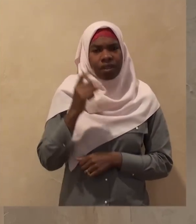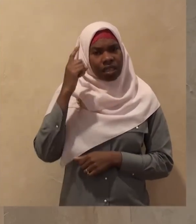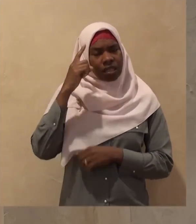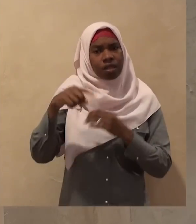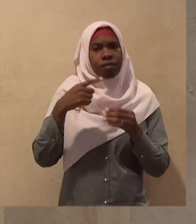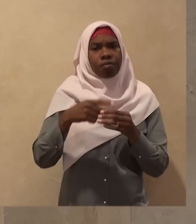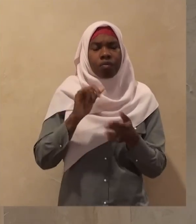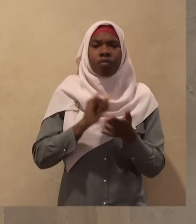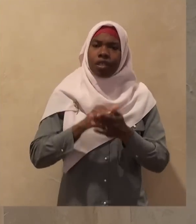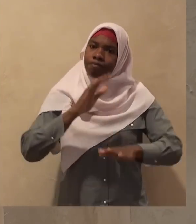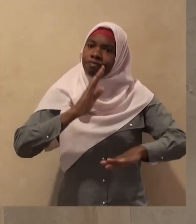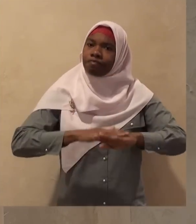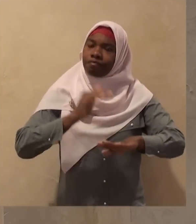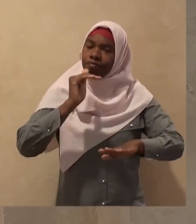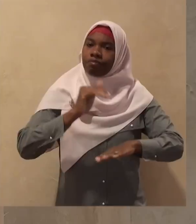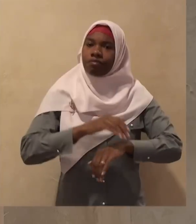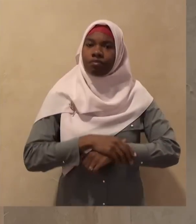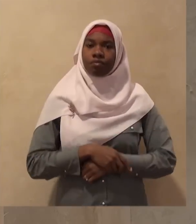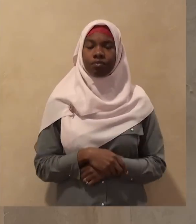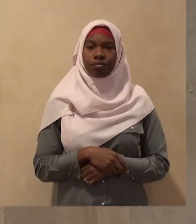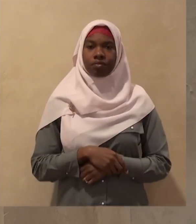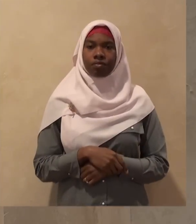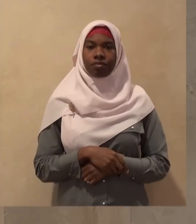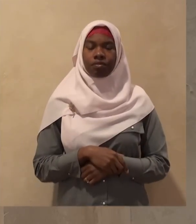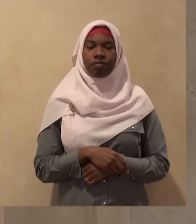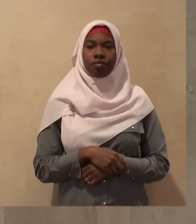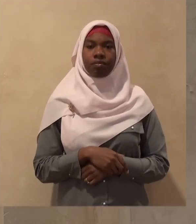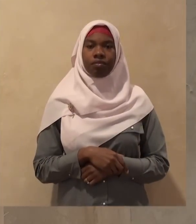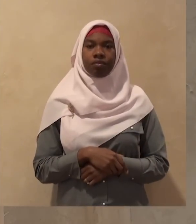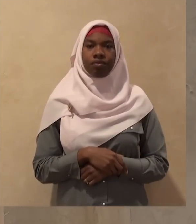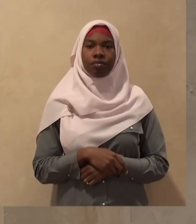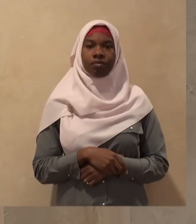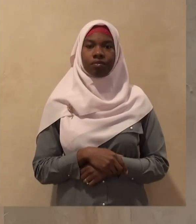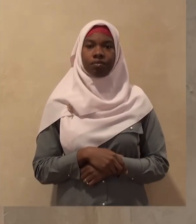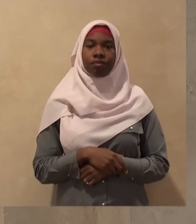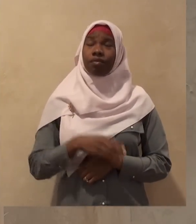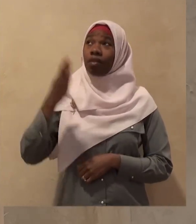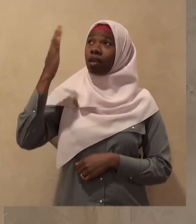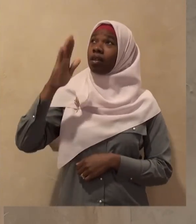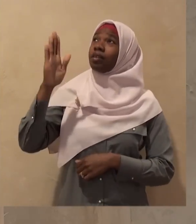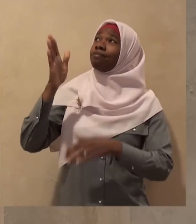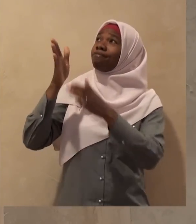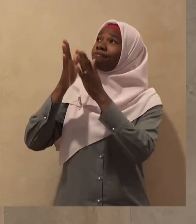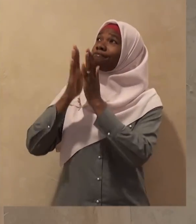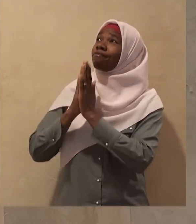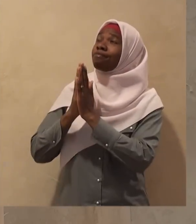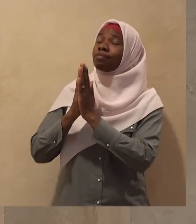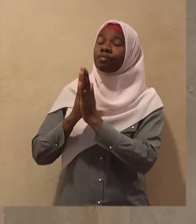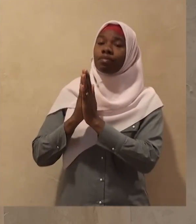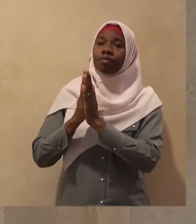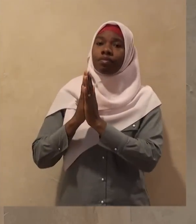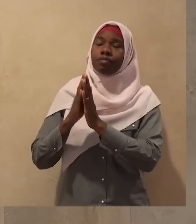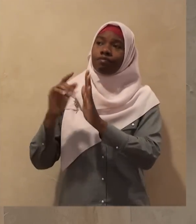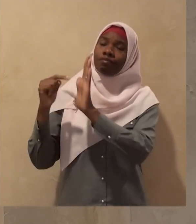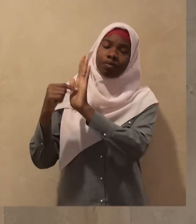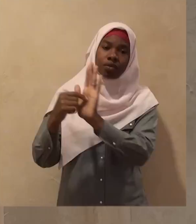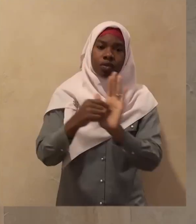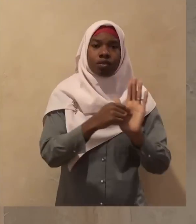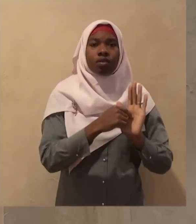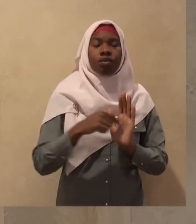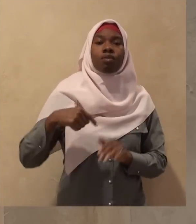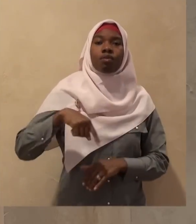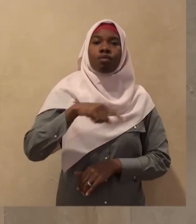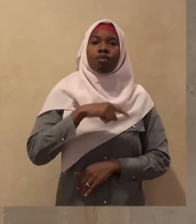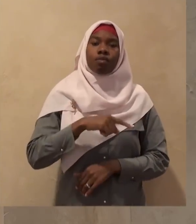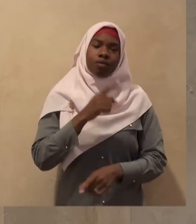ask Allah subhanahu wa ta'ala to show us the right path and we ask Allah subhanahu wa ta'ala to enable